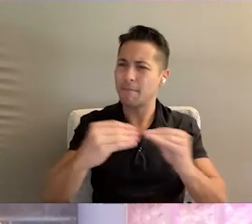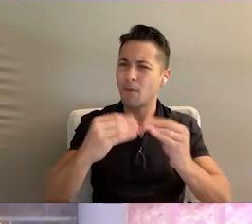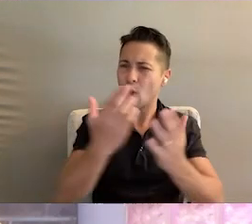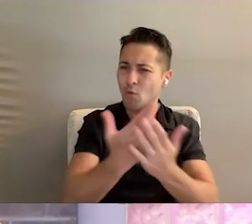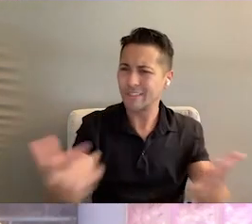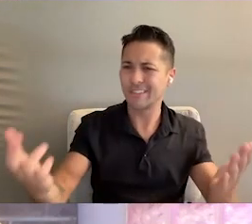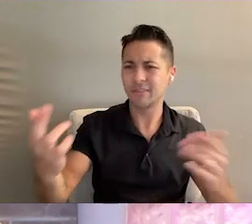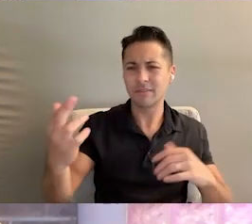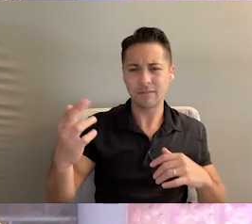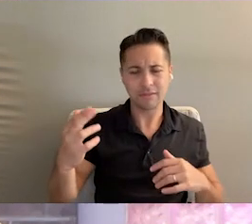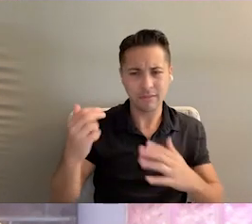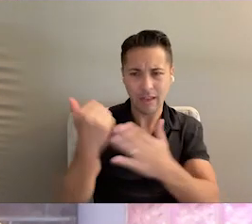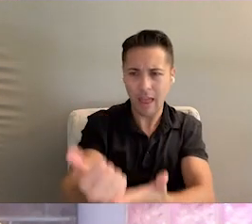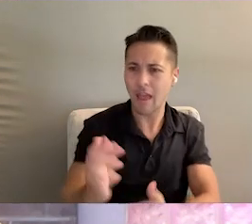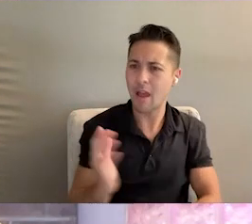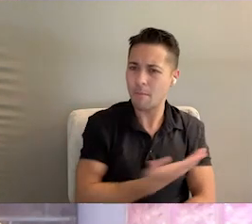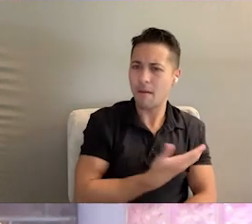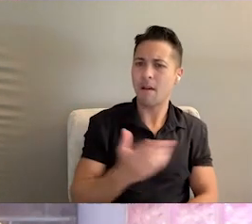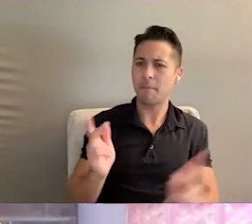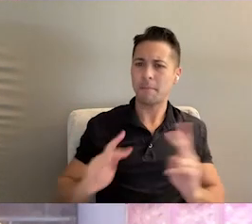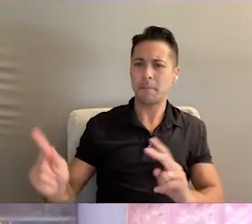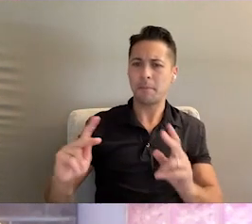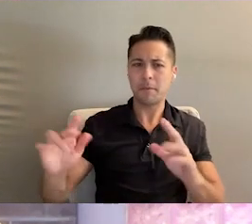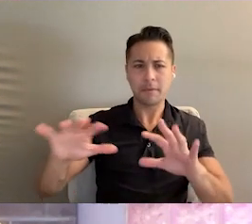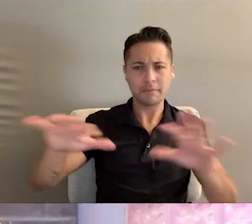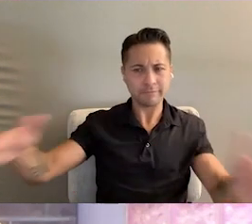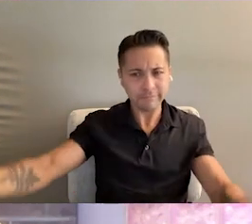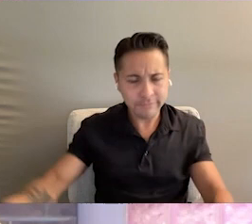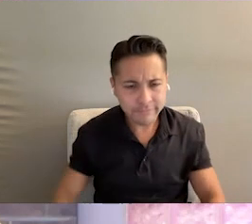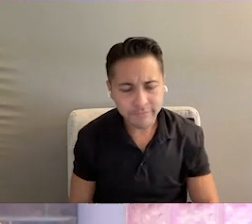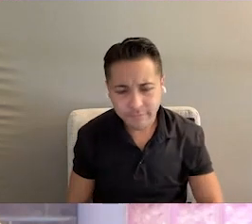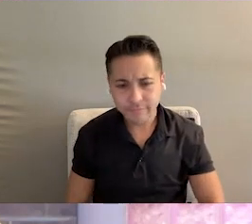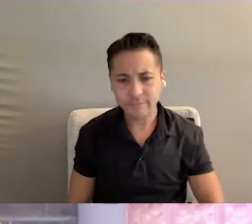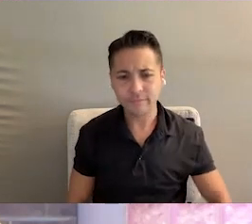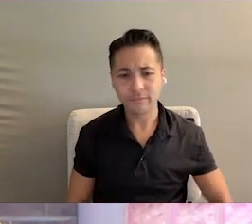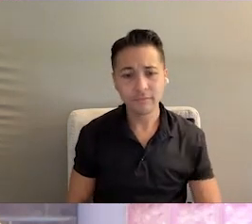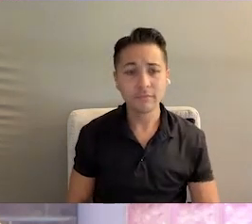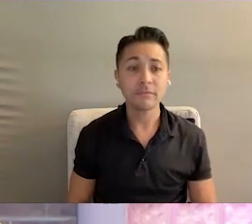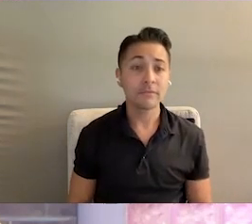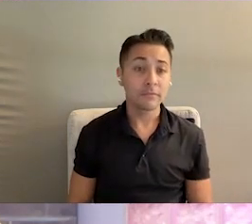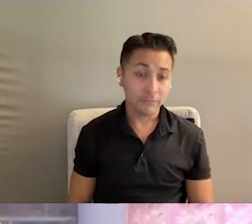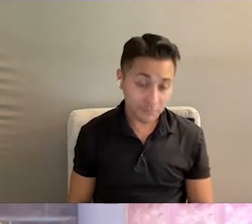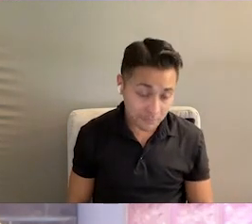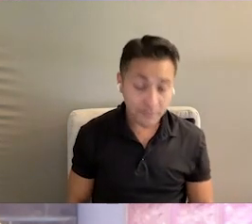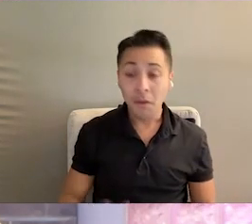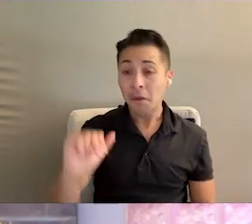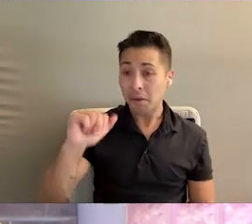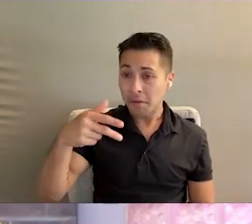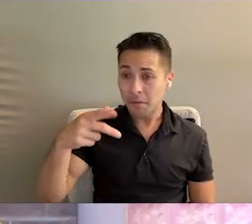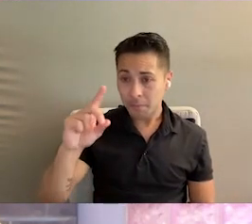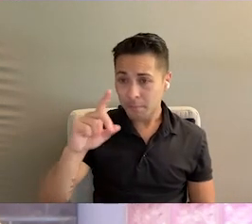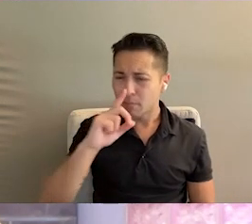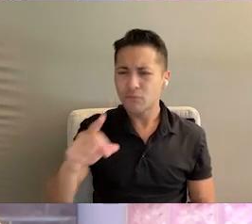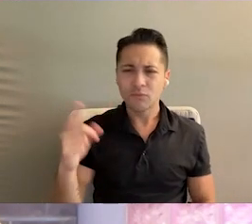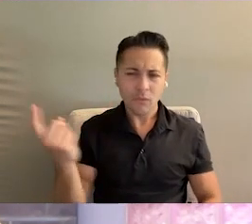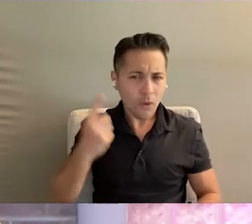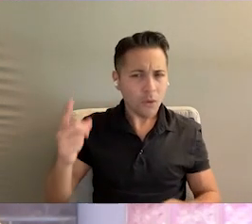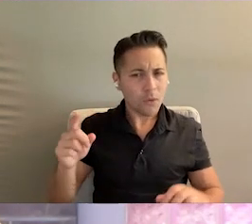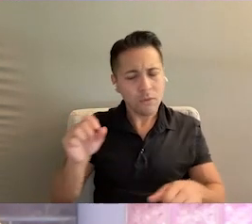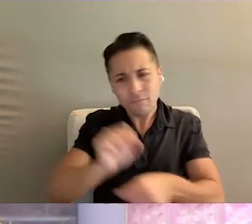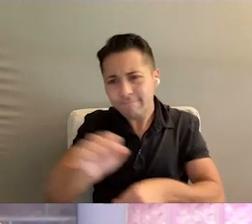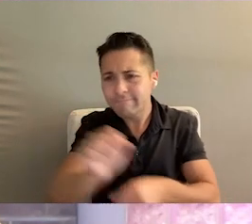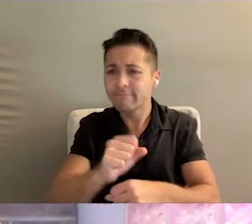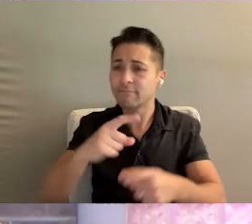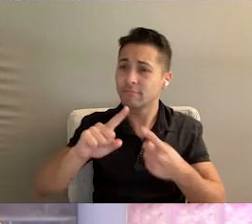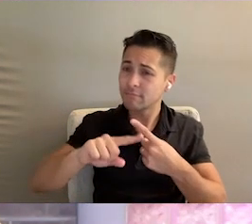individuals with dynamic needs and goals at the earliest moment possible. As such, APD is actively